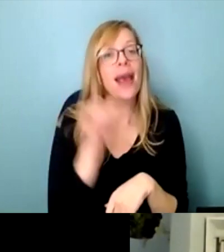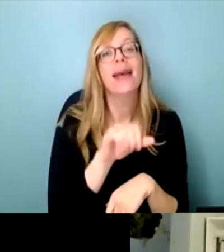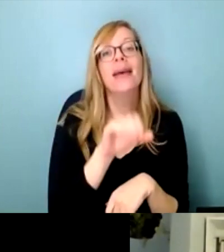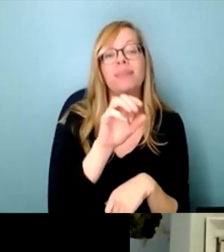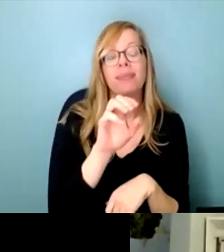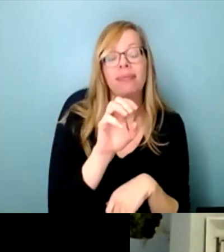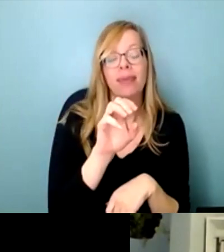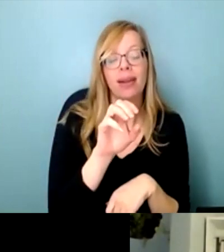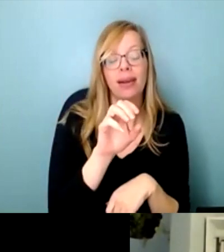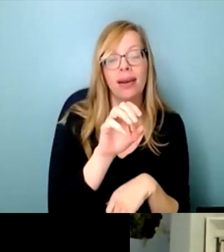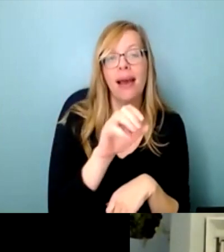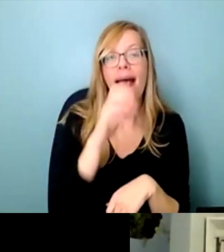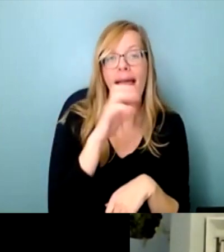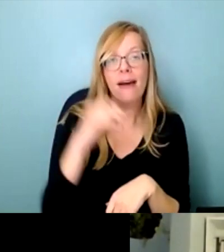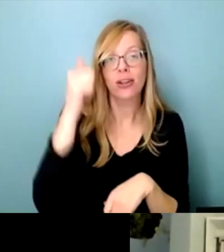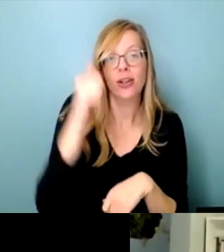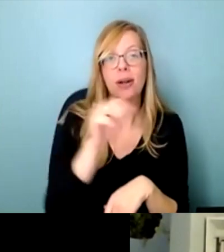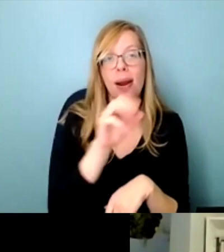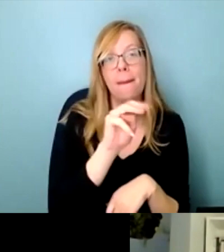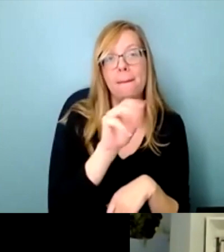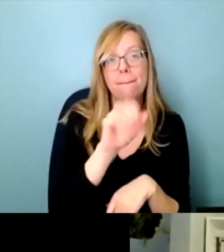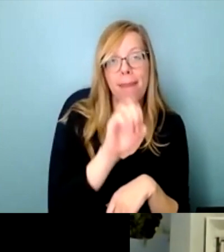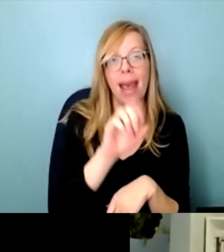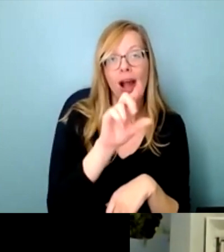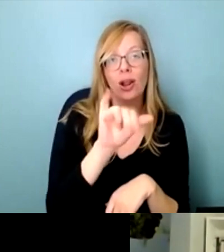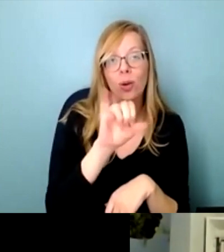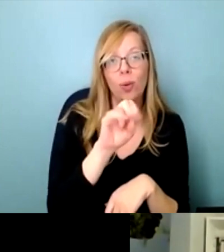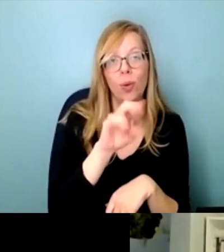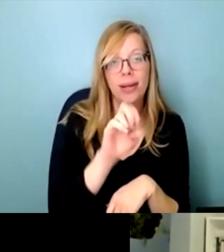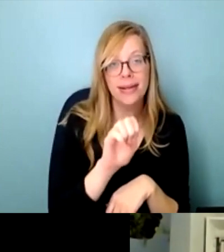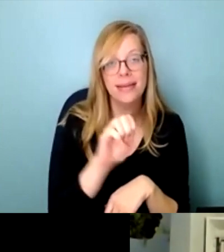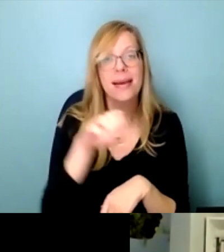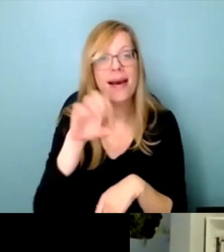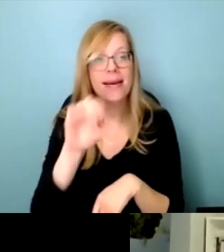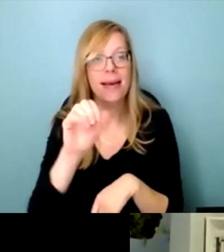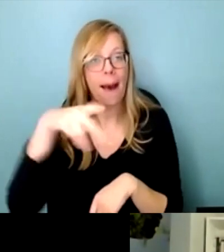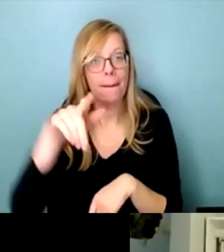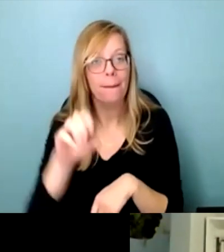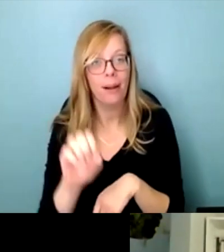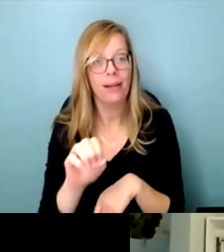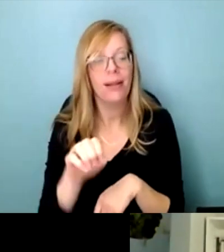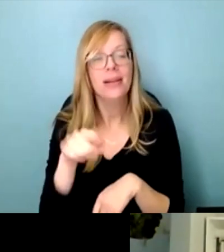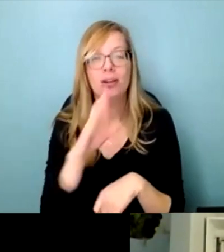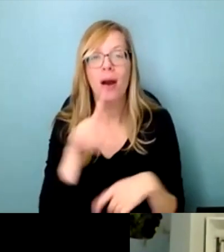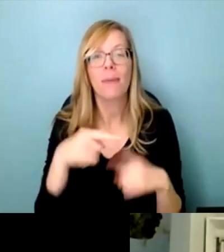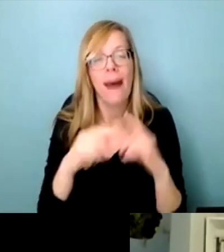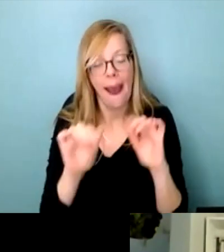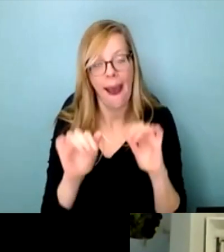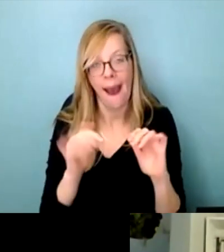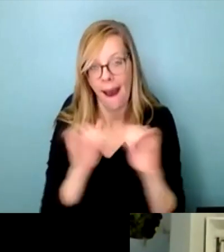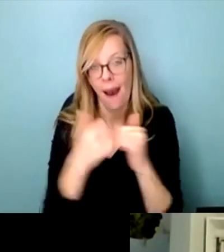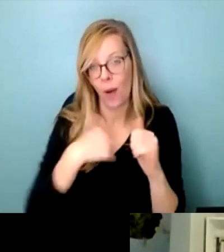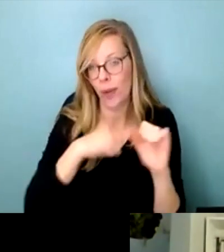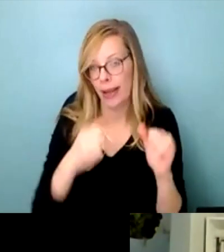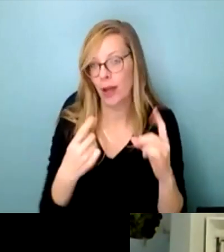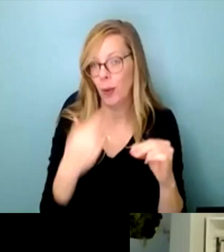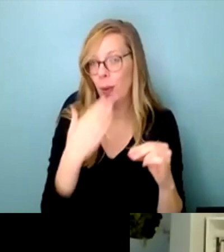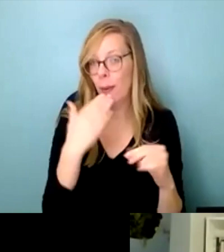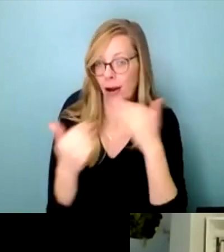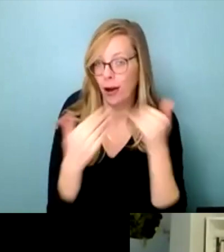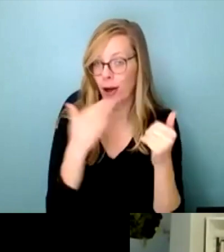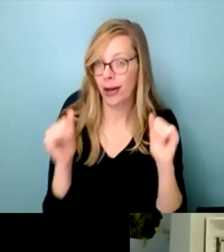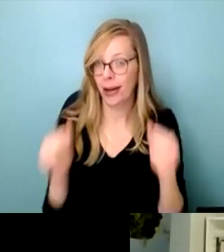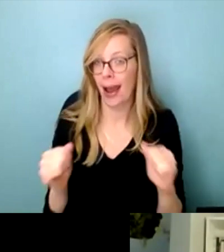everyone participating in the gathering throughout this week is trying to do things better or believes that we can do things better. Um, that really prioritizes the wellness of